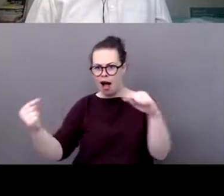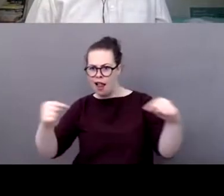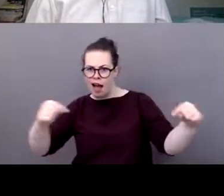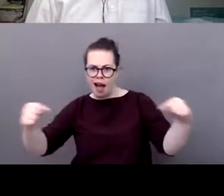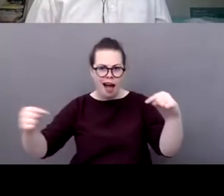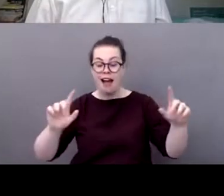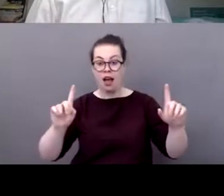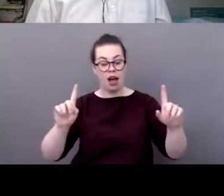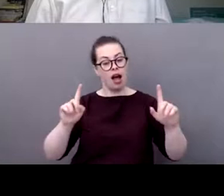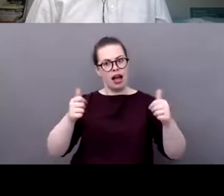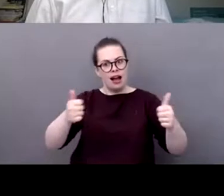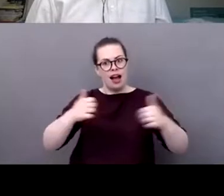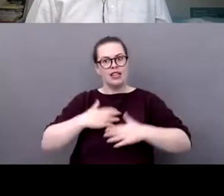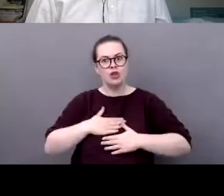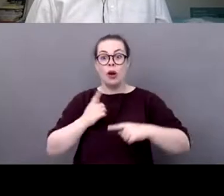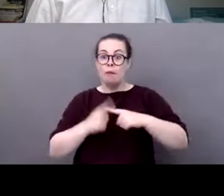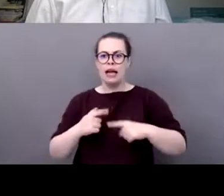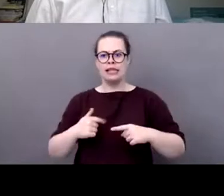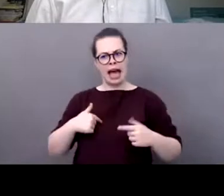did something good today